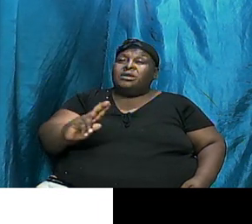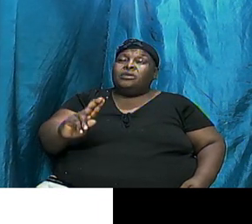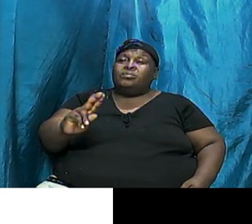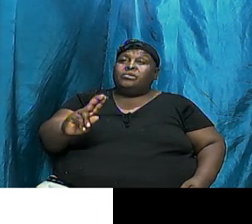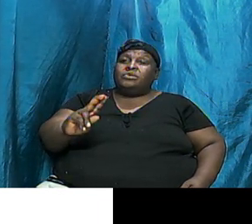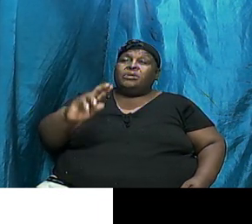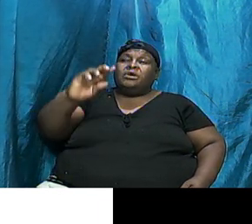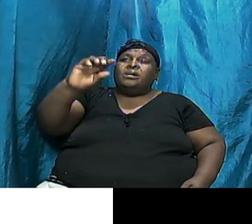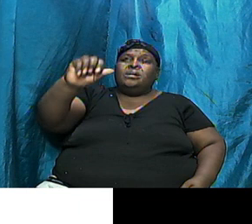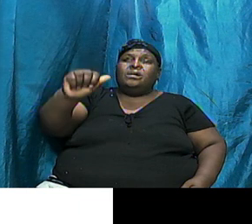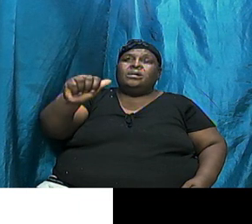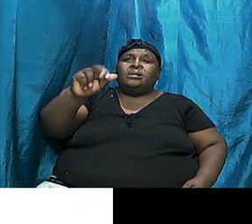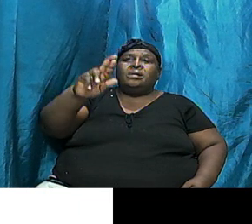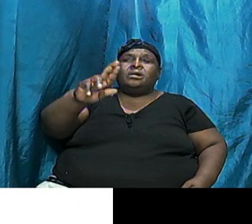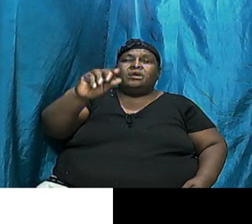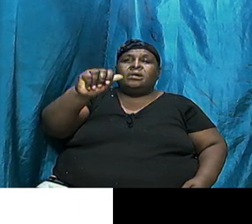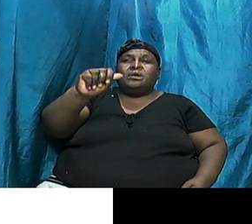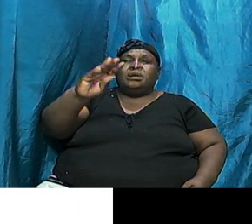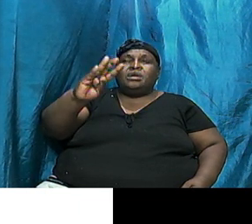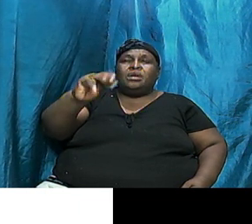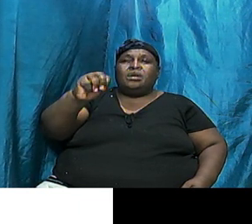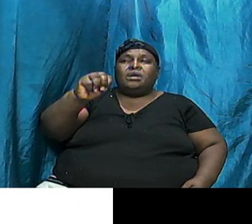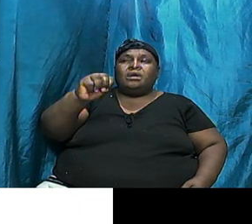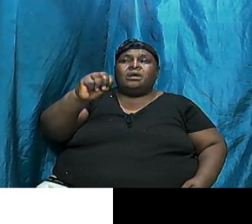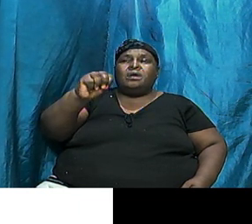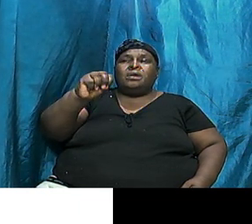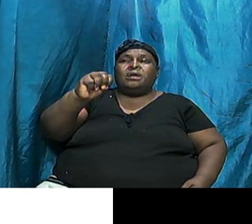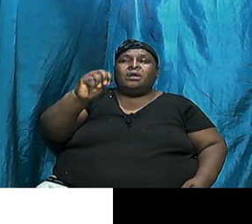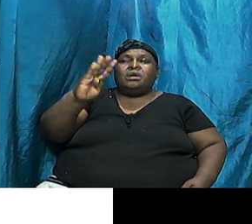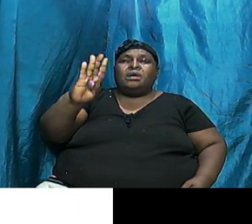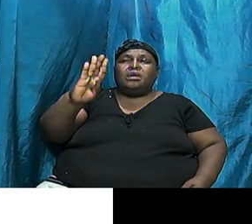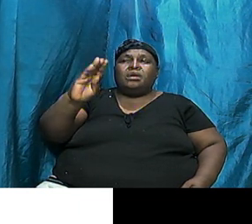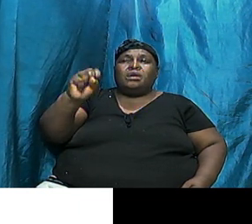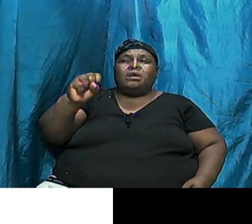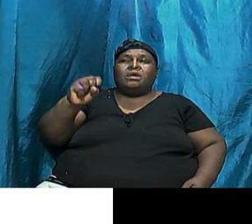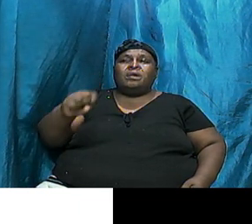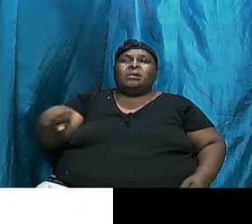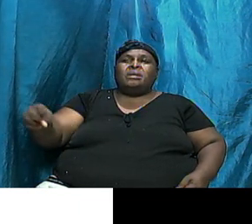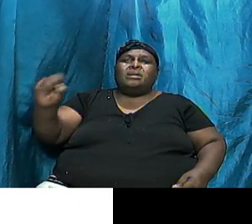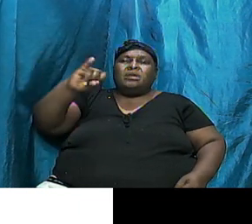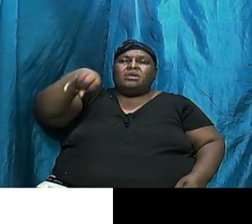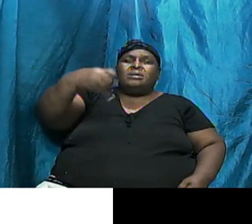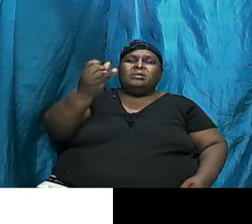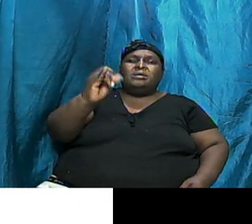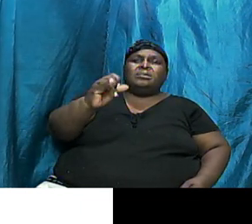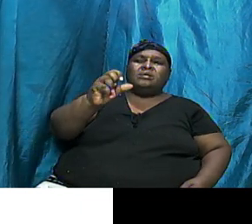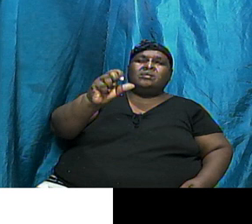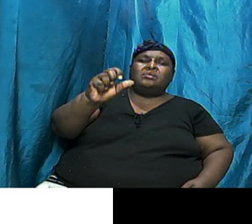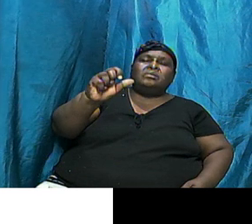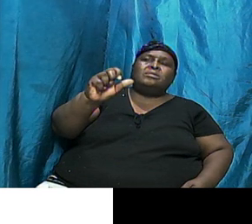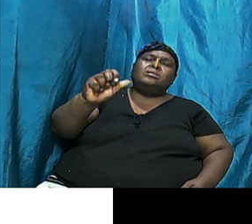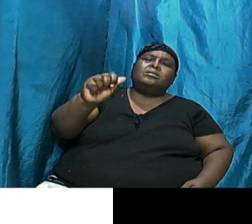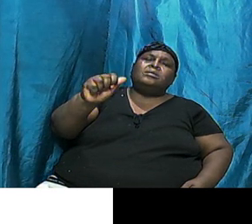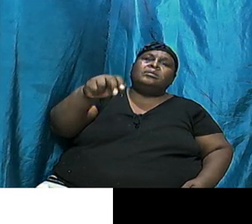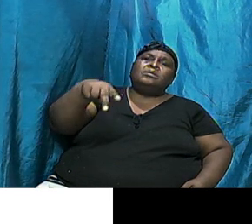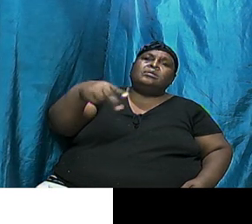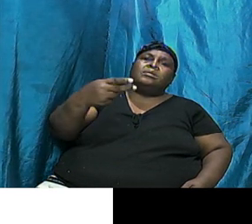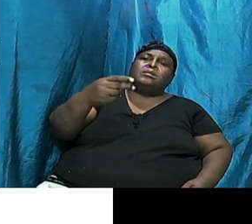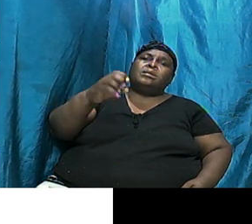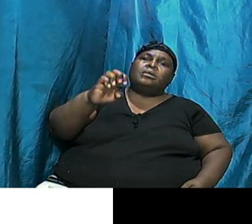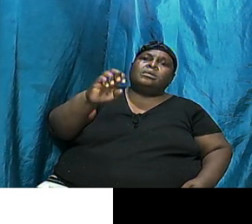Dwellers And When We Look At Japheth They Were The Caucasians And They Settled